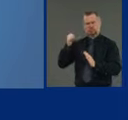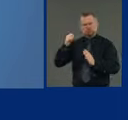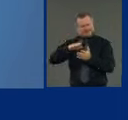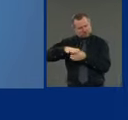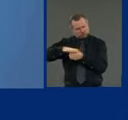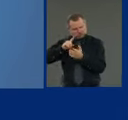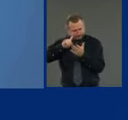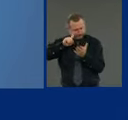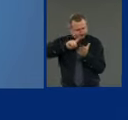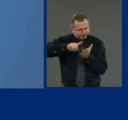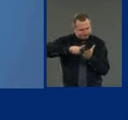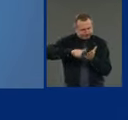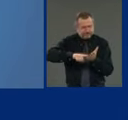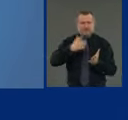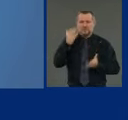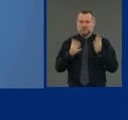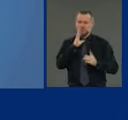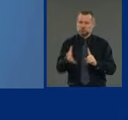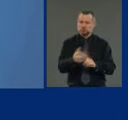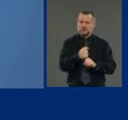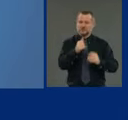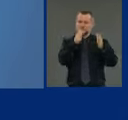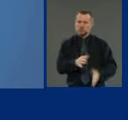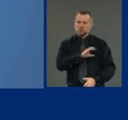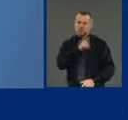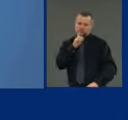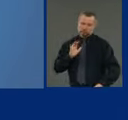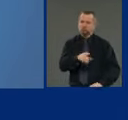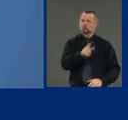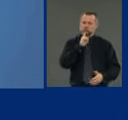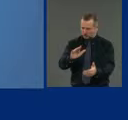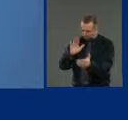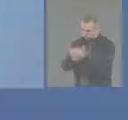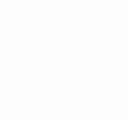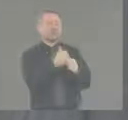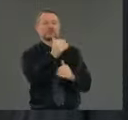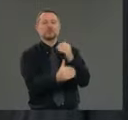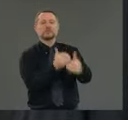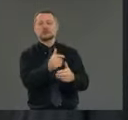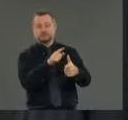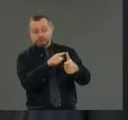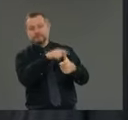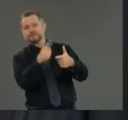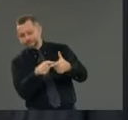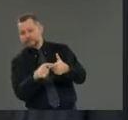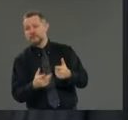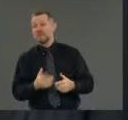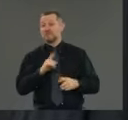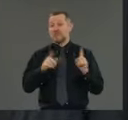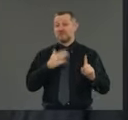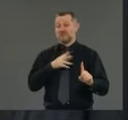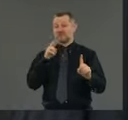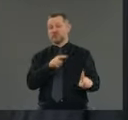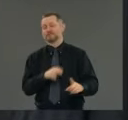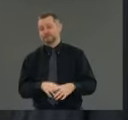possible criminal liability point of view. And I applaud the district attorney for moving quickly. I would say, I think the